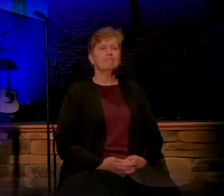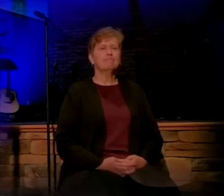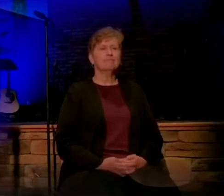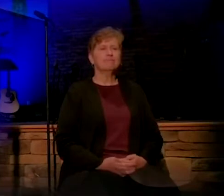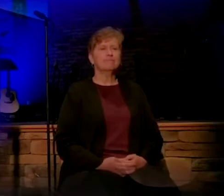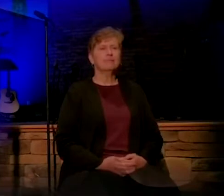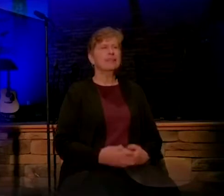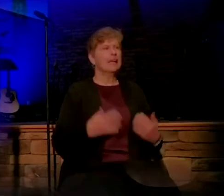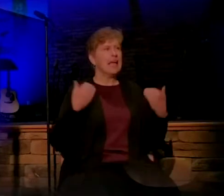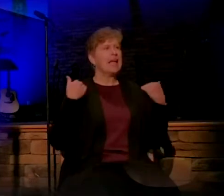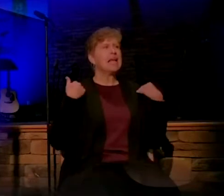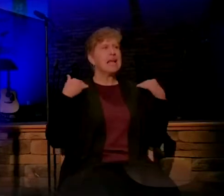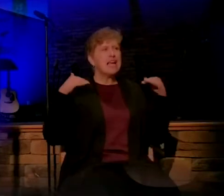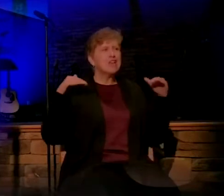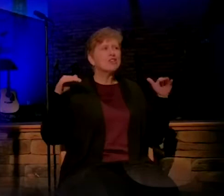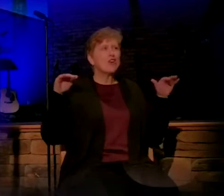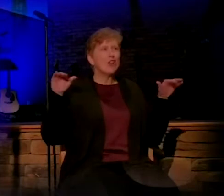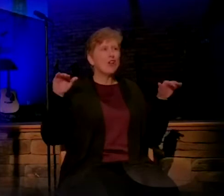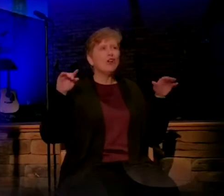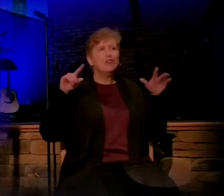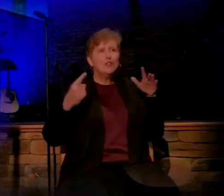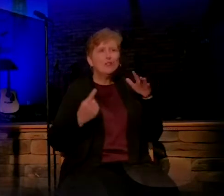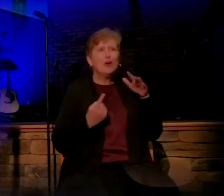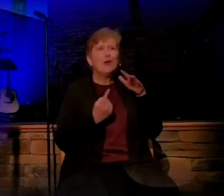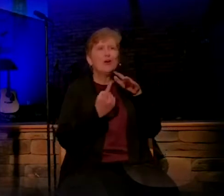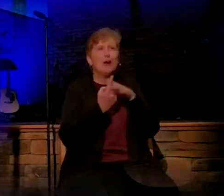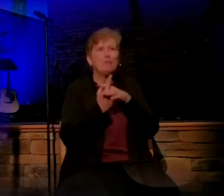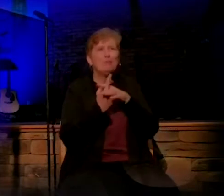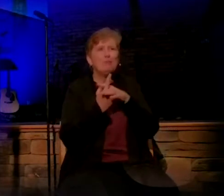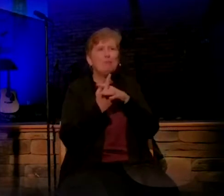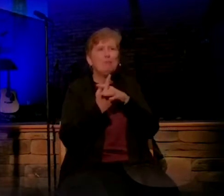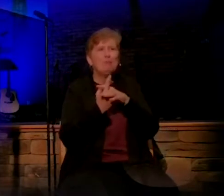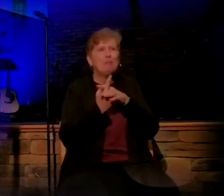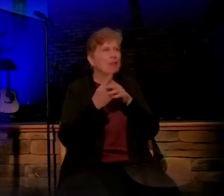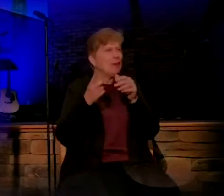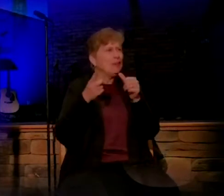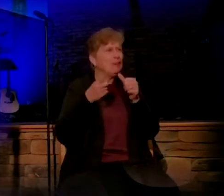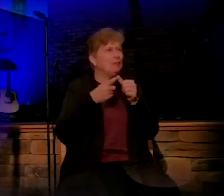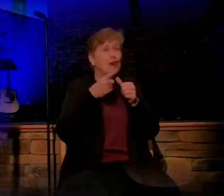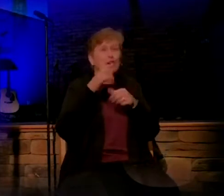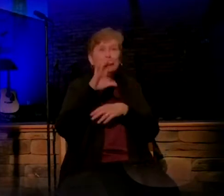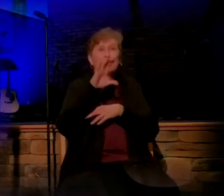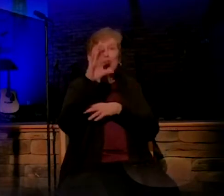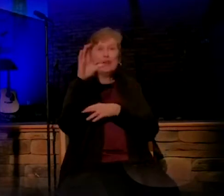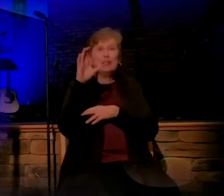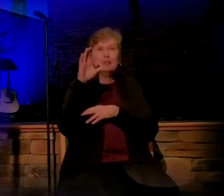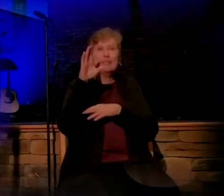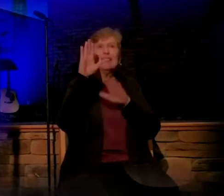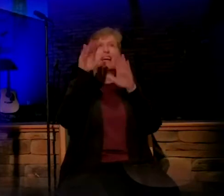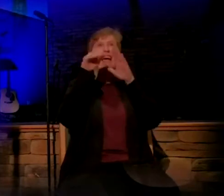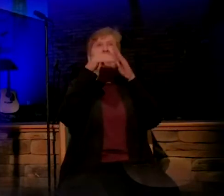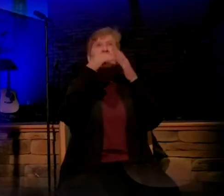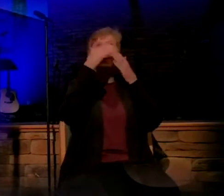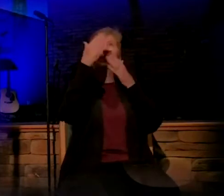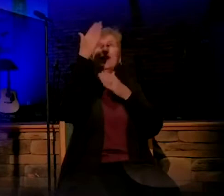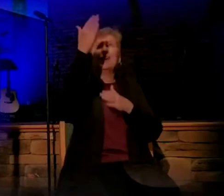An angel showed up. At Christmas, that first Christmas, heaven approached earth